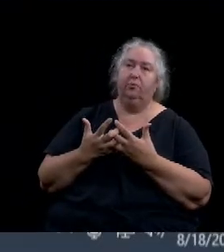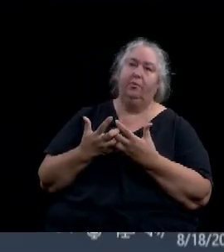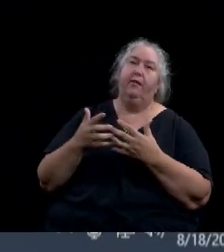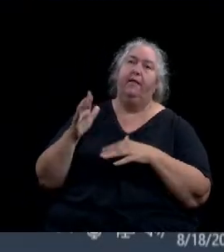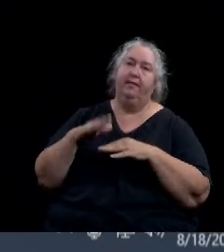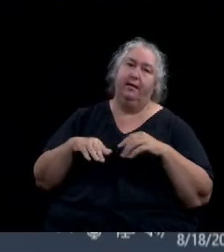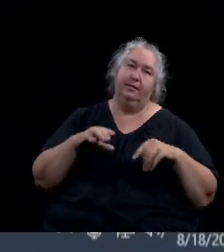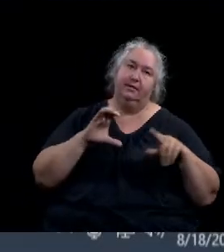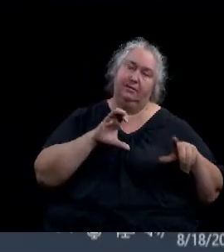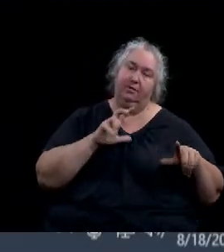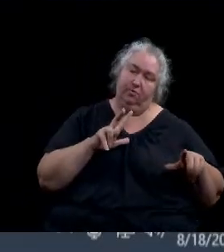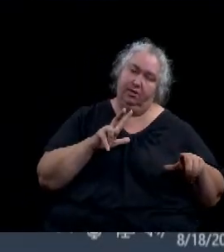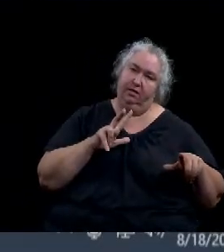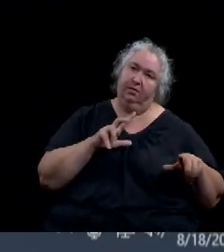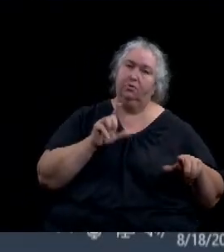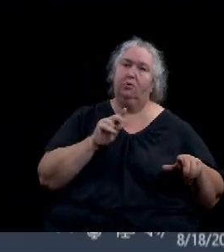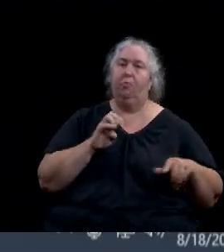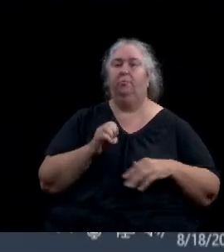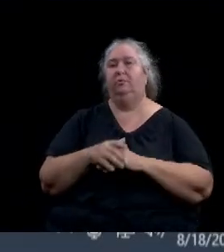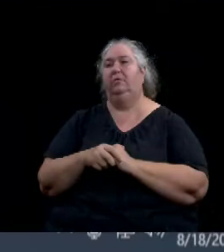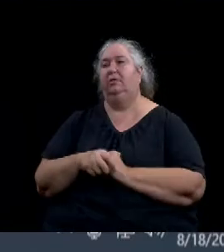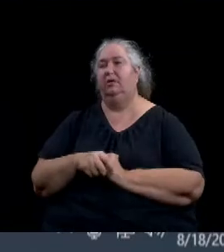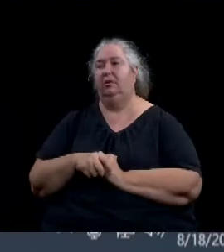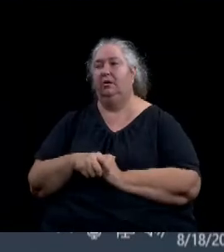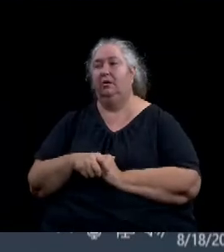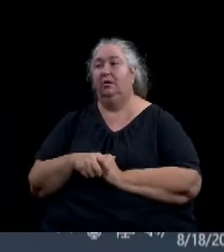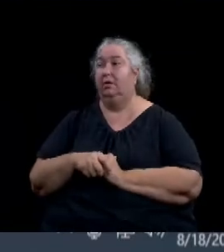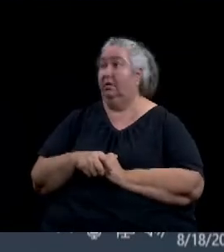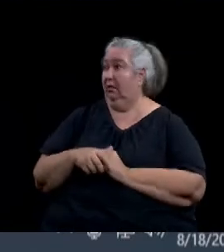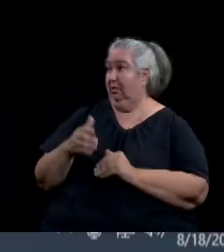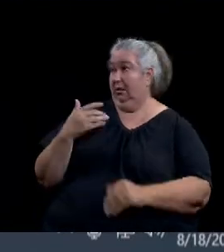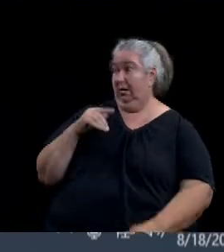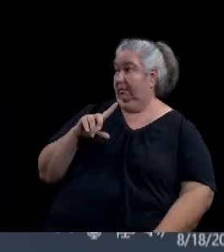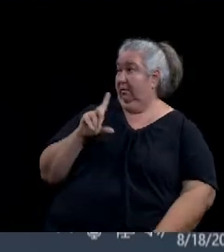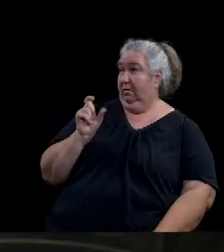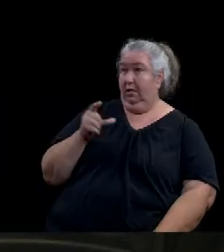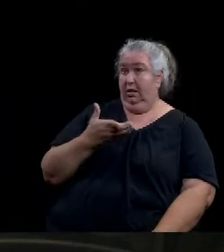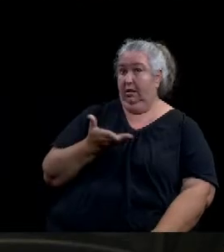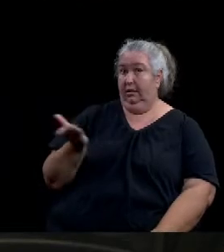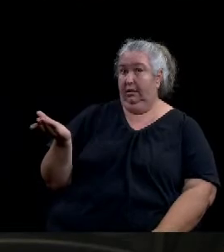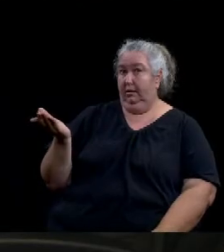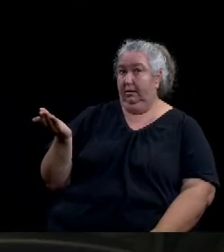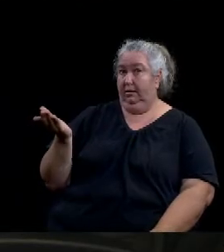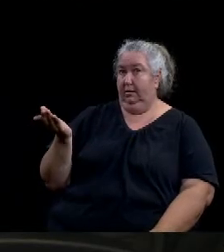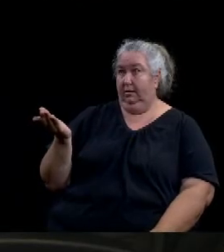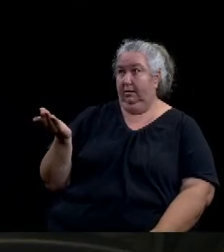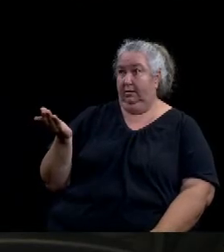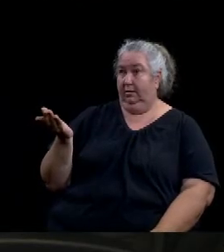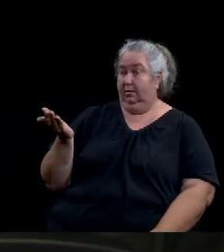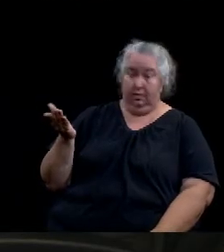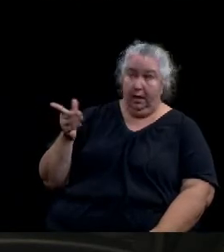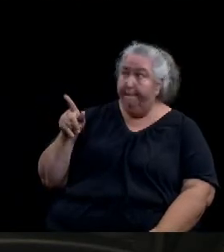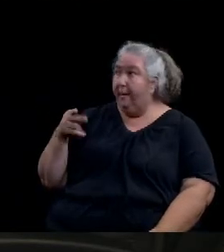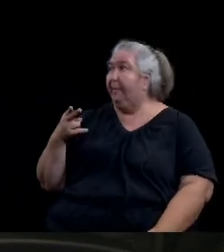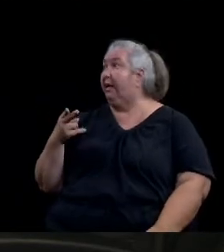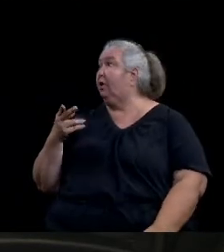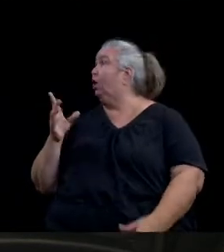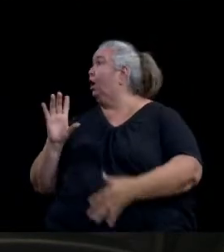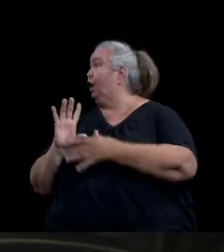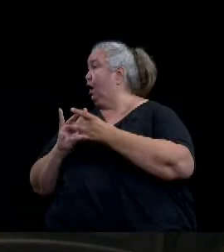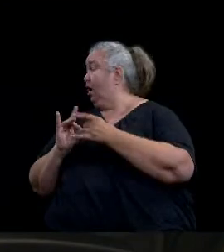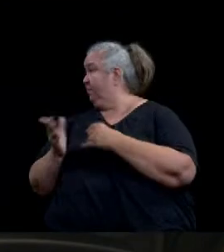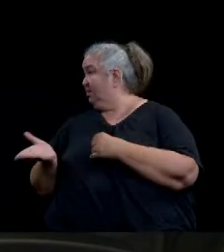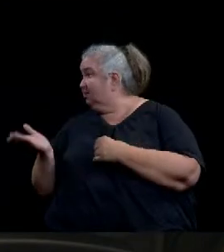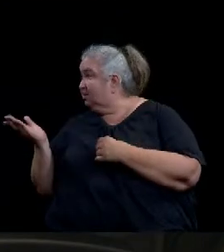All right, any questions for staff? We'll open a public hearing for comments. Esmeralda, we have anybody registered to speak on this item?